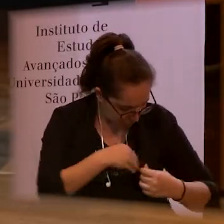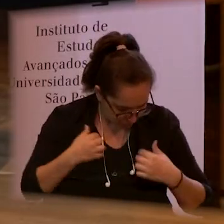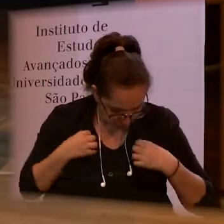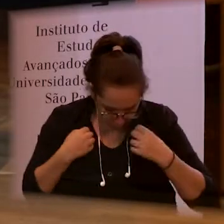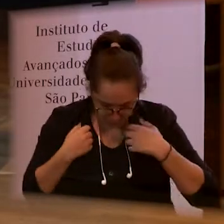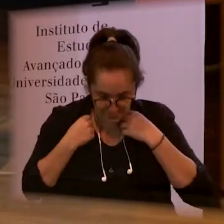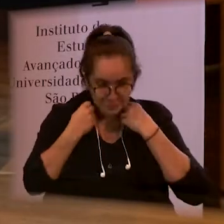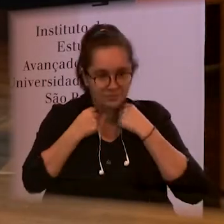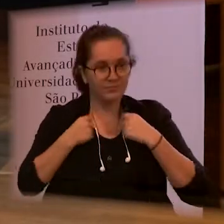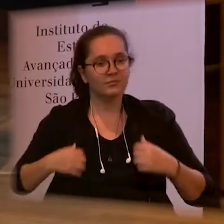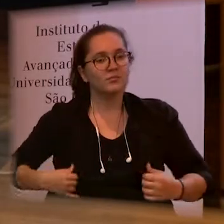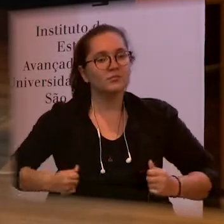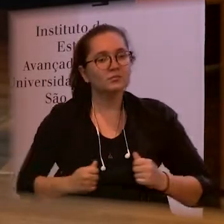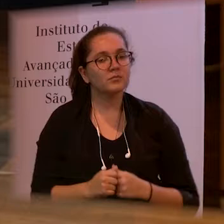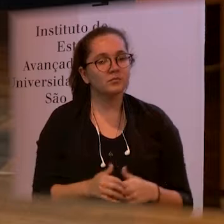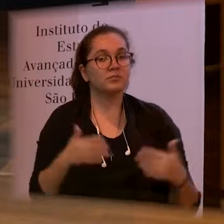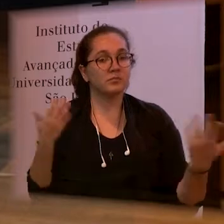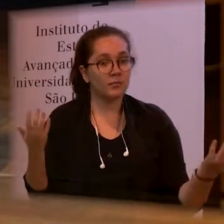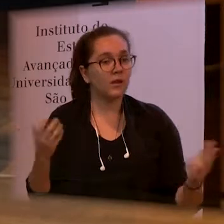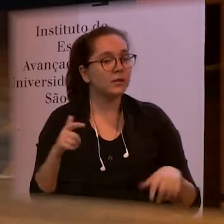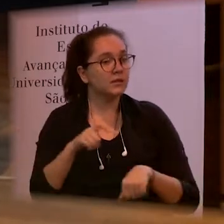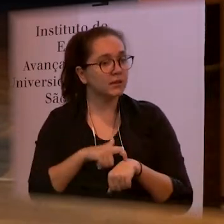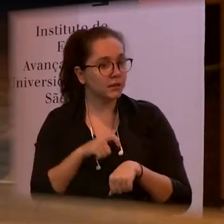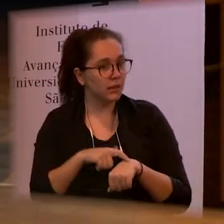Well, we have time for questions.